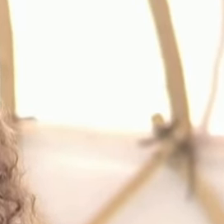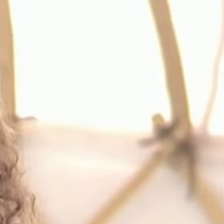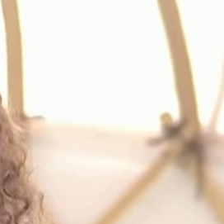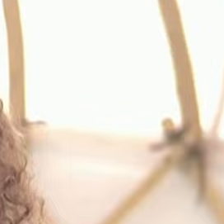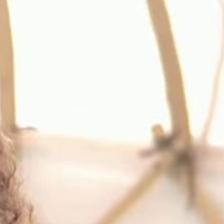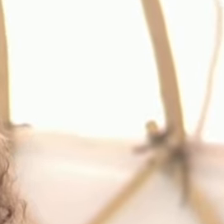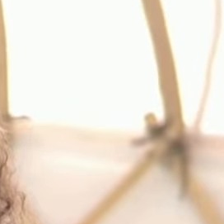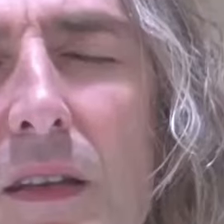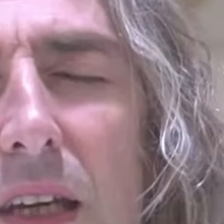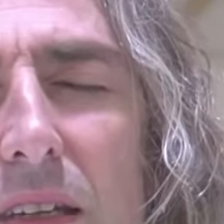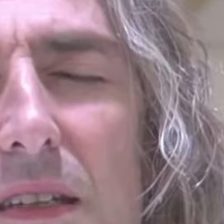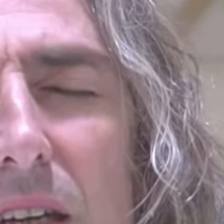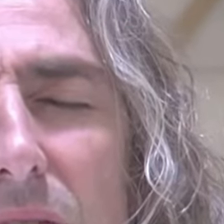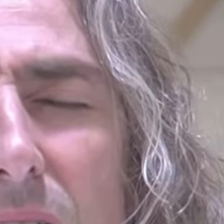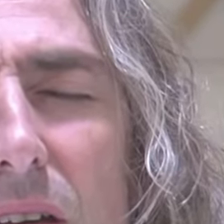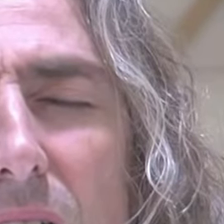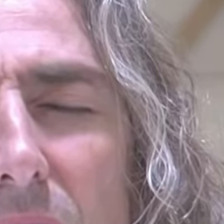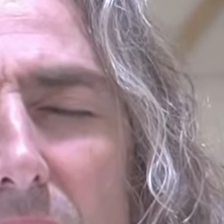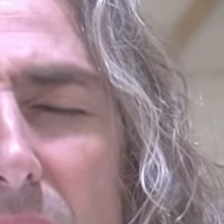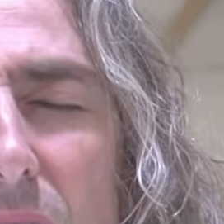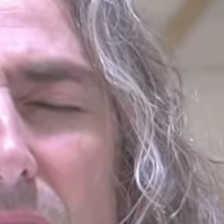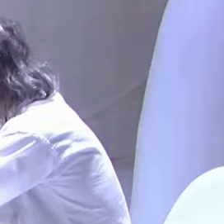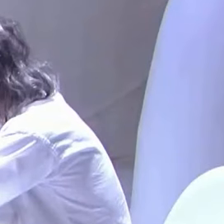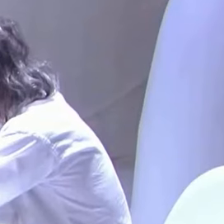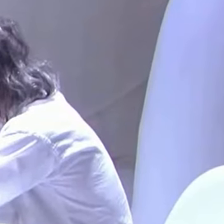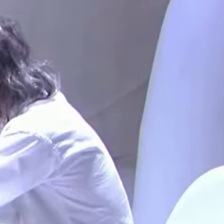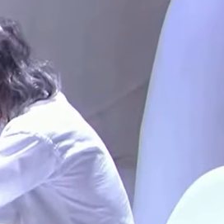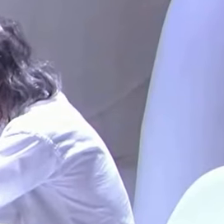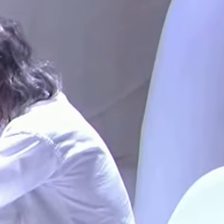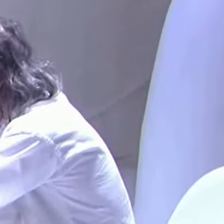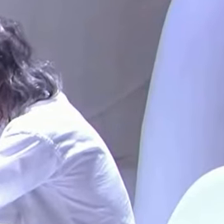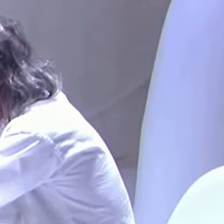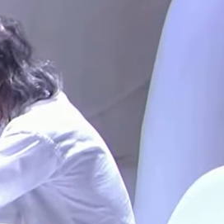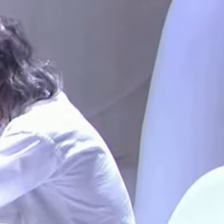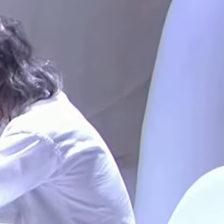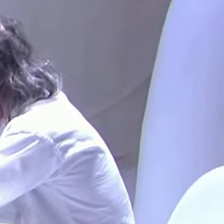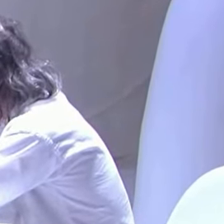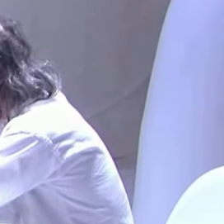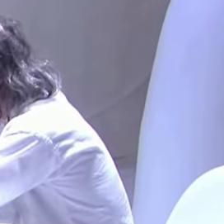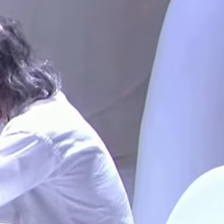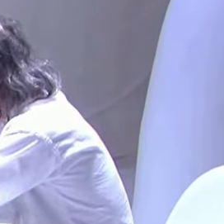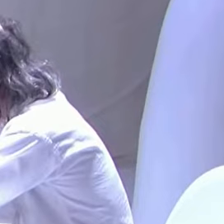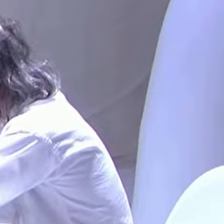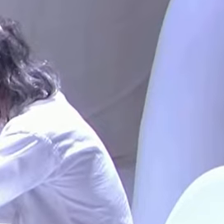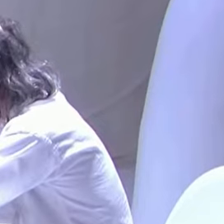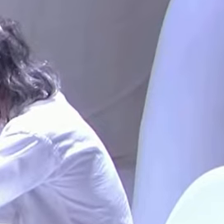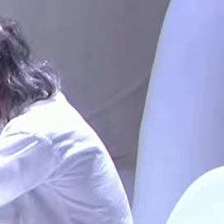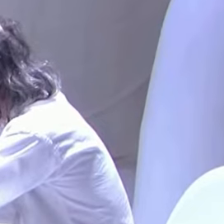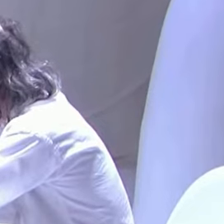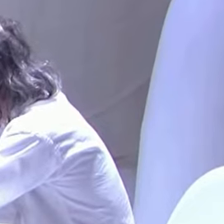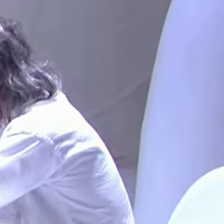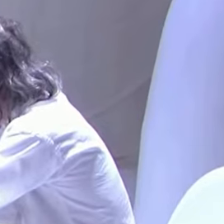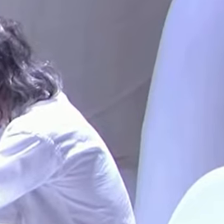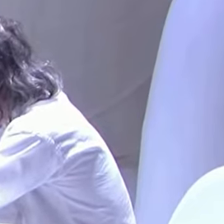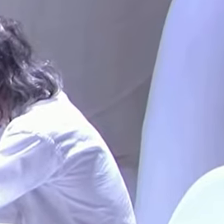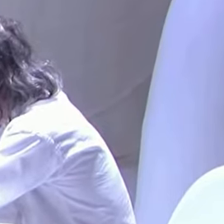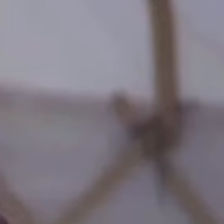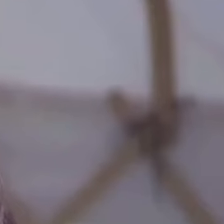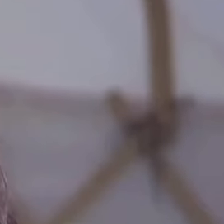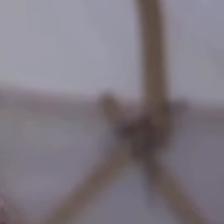Yes? Nine, seven. Last month, you spent 200 euros on alcohol. No.